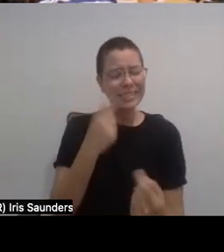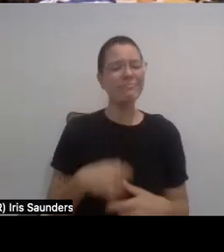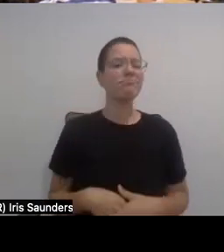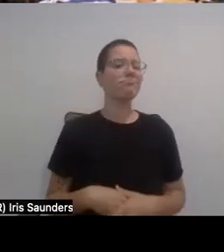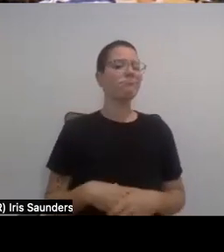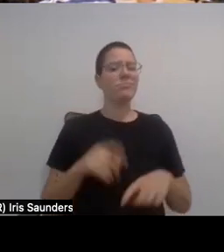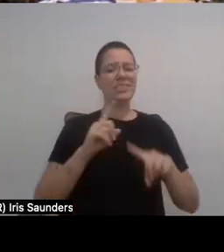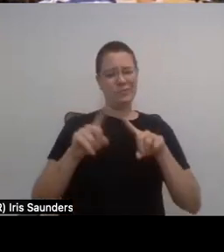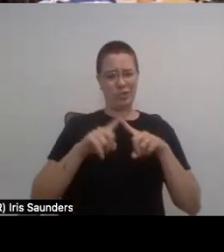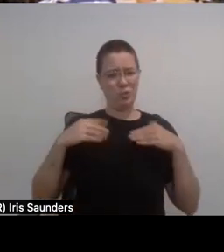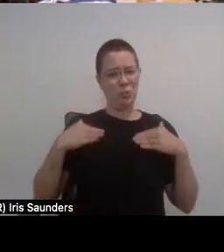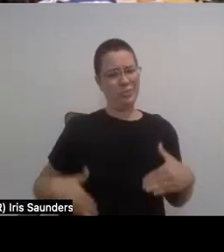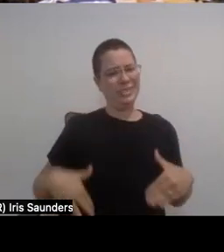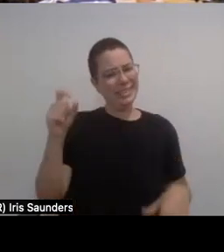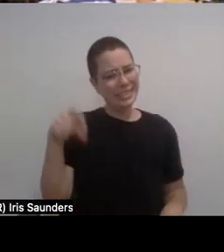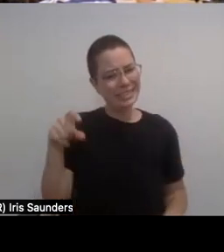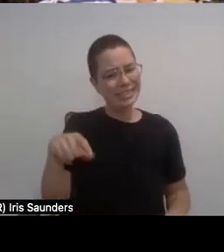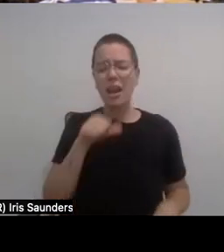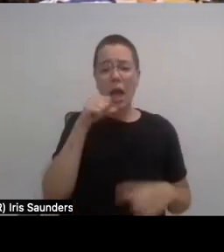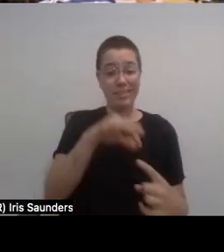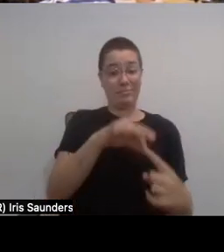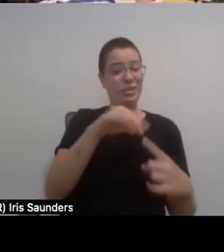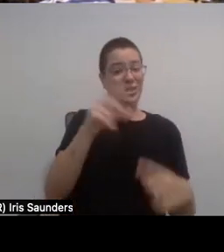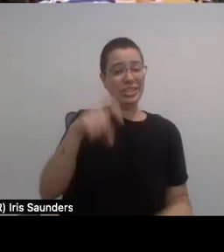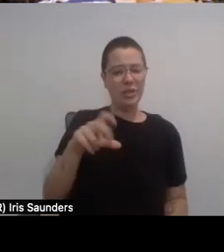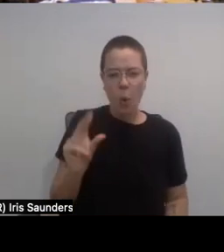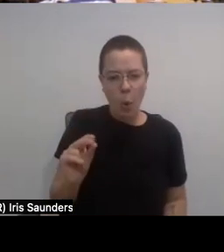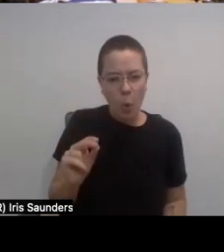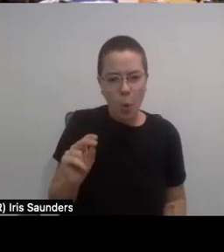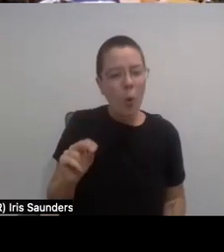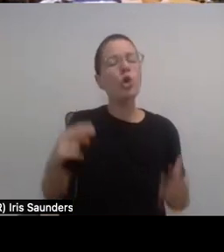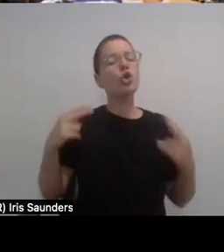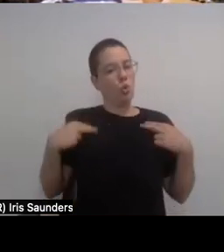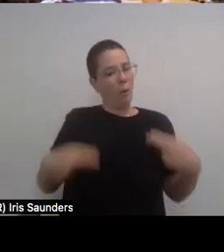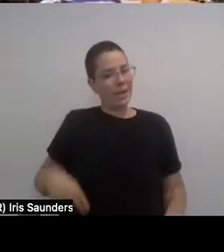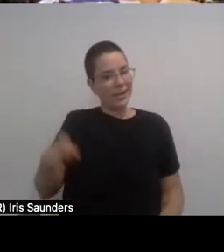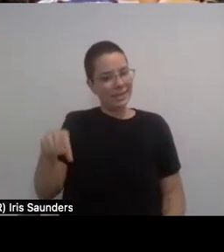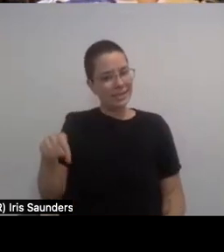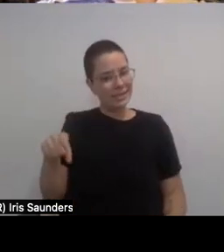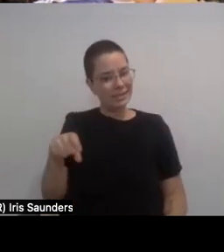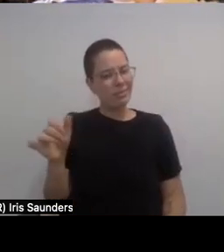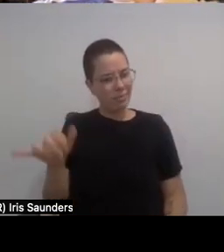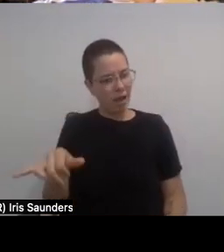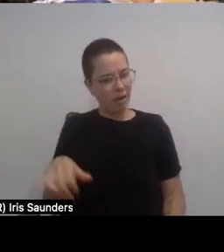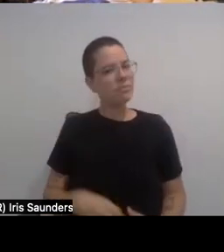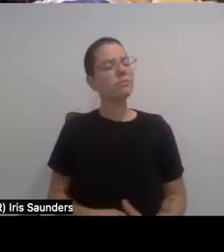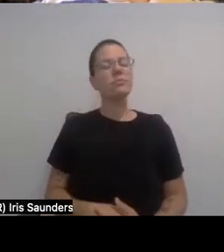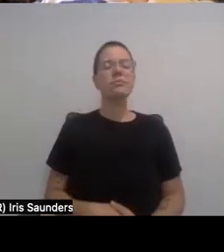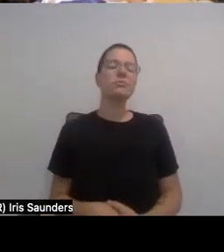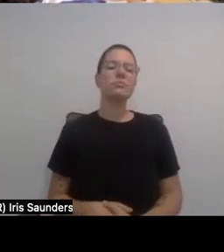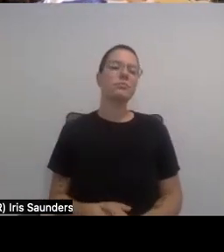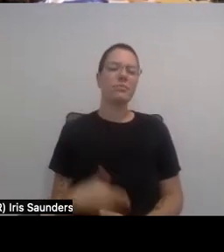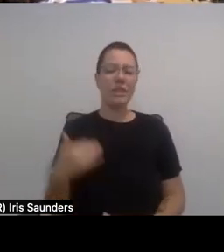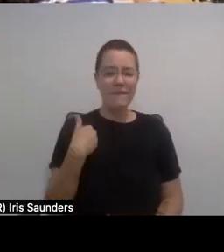needs. Because it's not special needs. It's human needs. Like, all of us are human. And so it's, like, as long as there's that